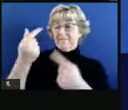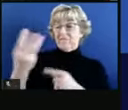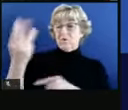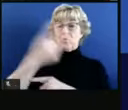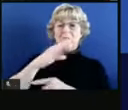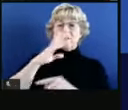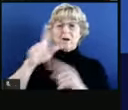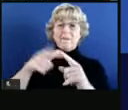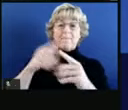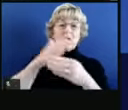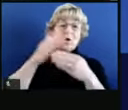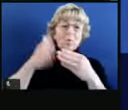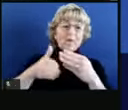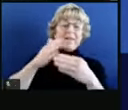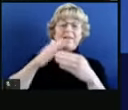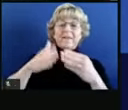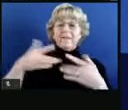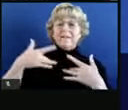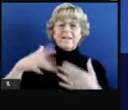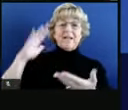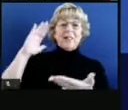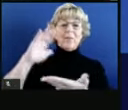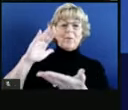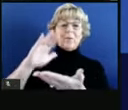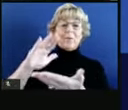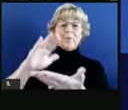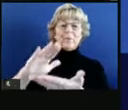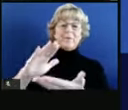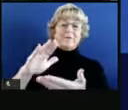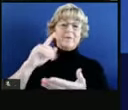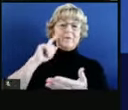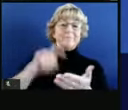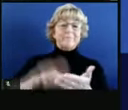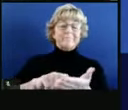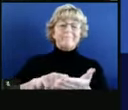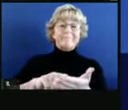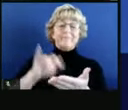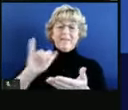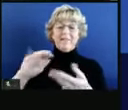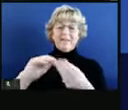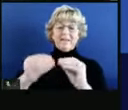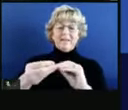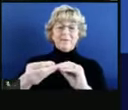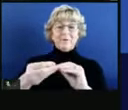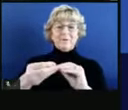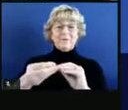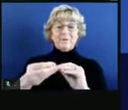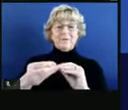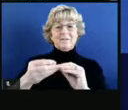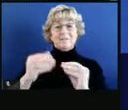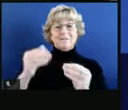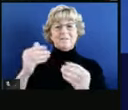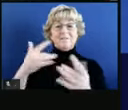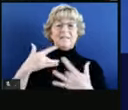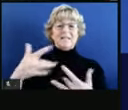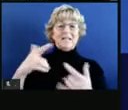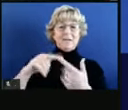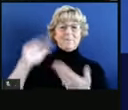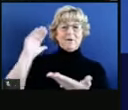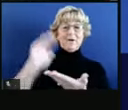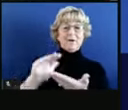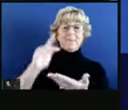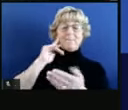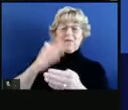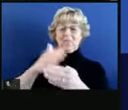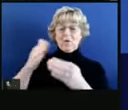dealing with weekend, typical weekend lows. We know that often this number is a little bit lower on average because the